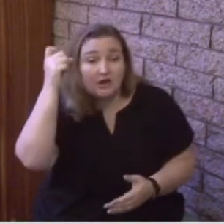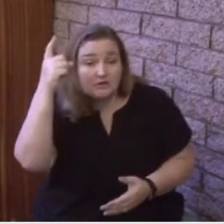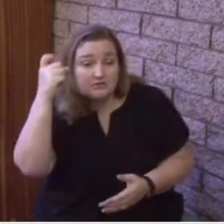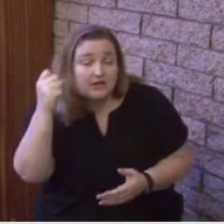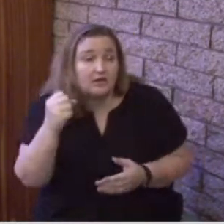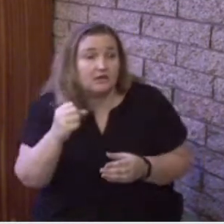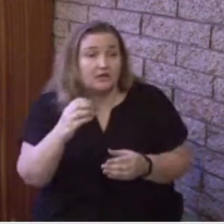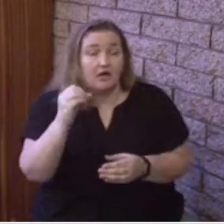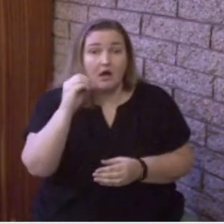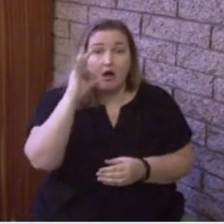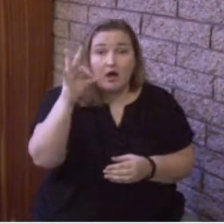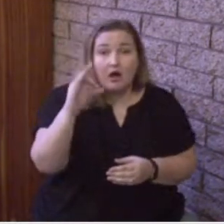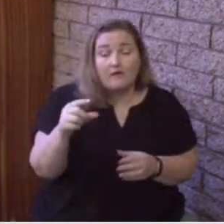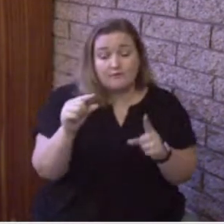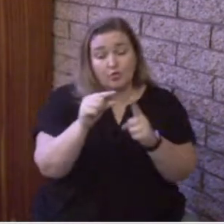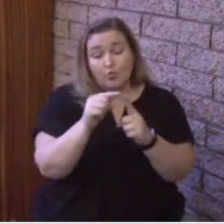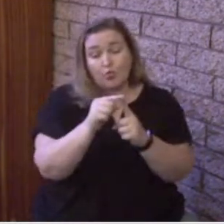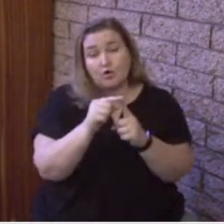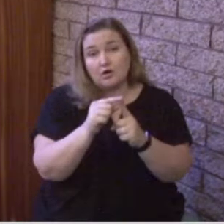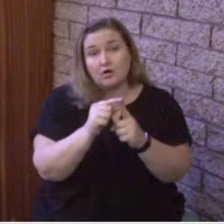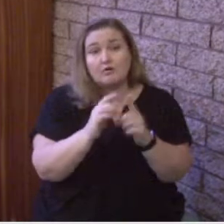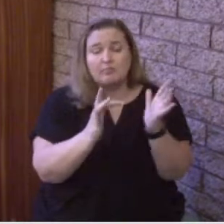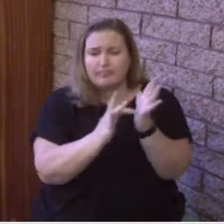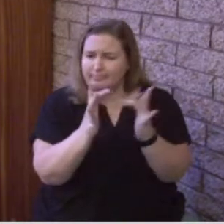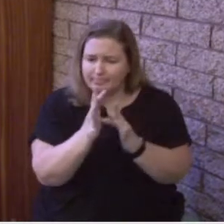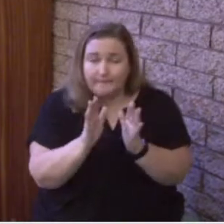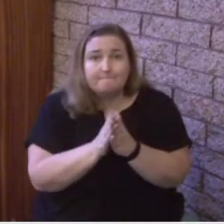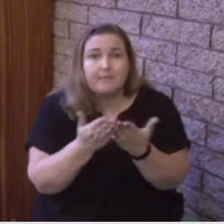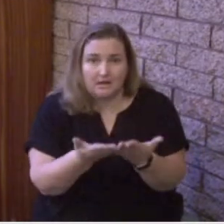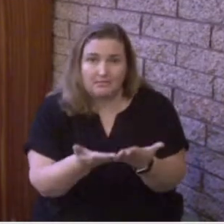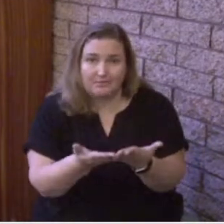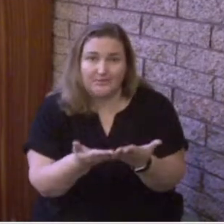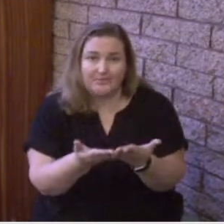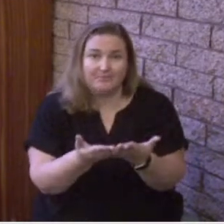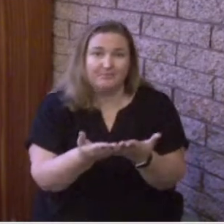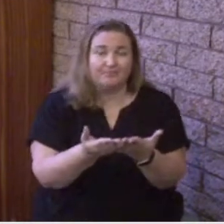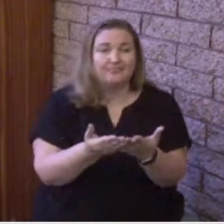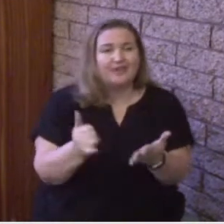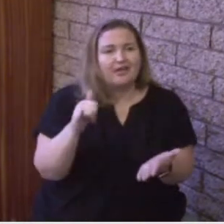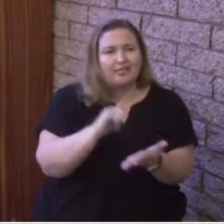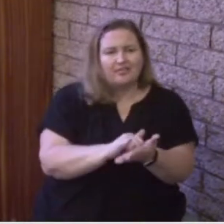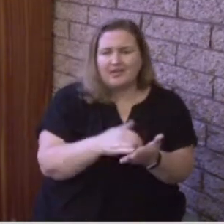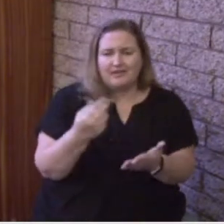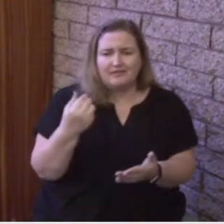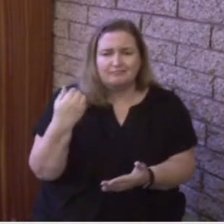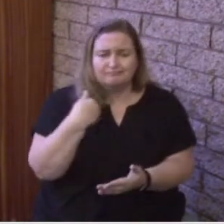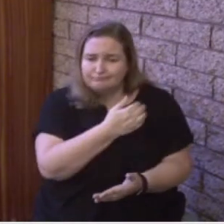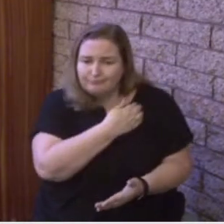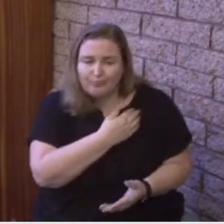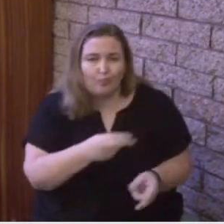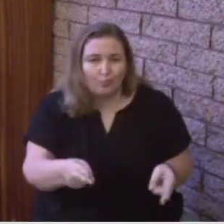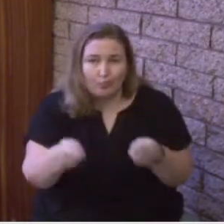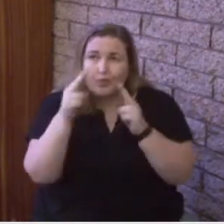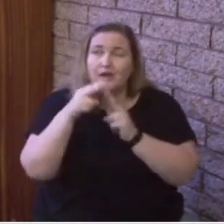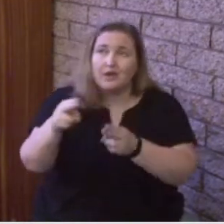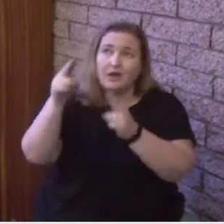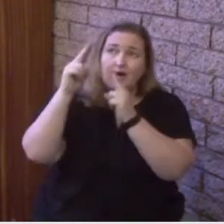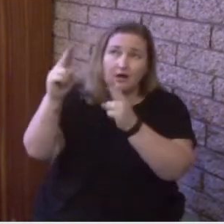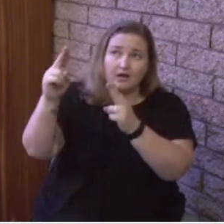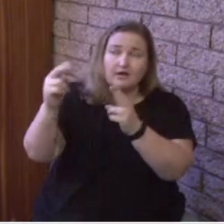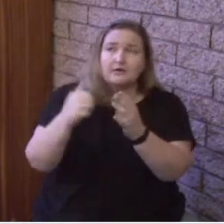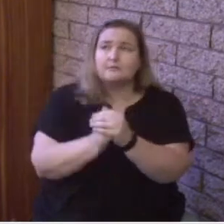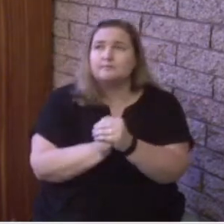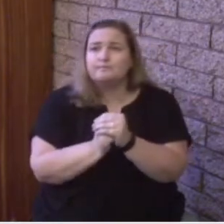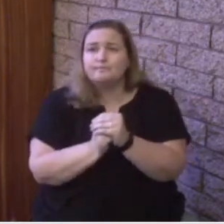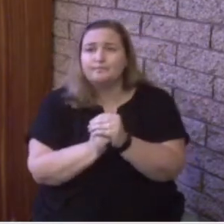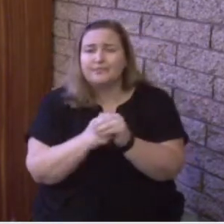Word, the Bible that we lift up and we honor, that God is speaking to us through. How we discern is